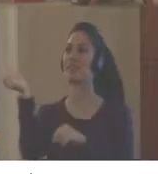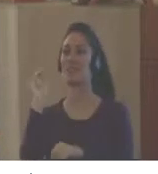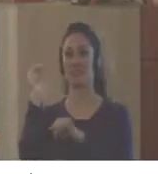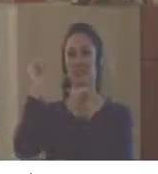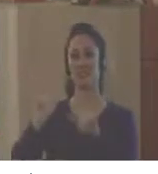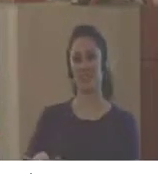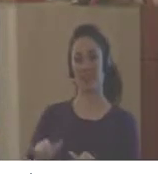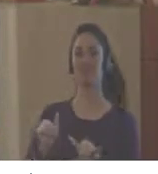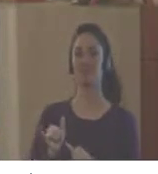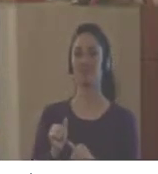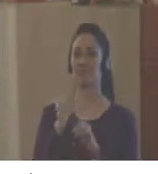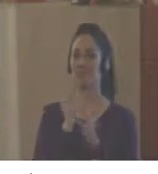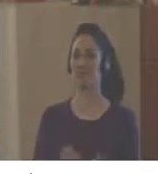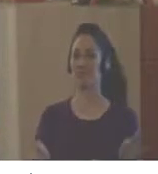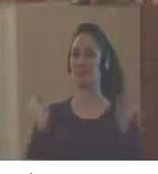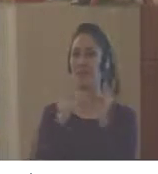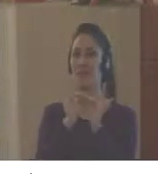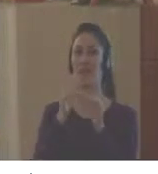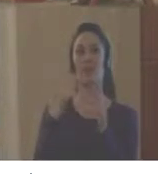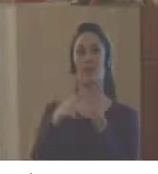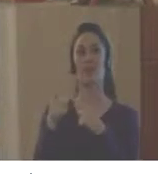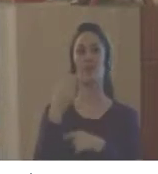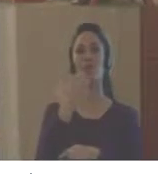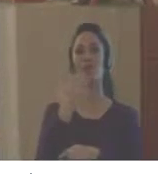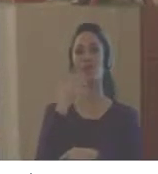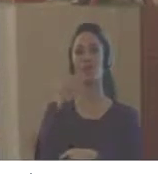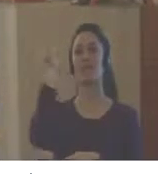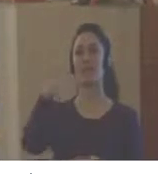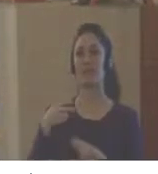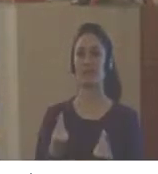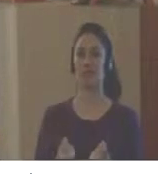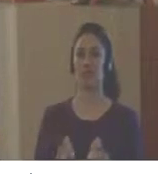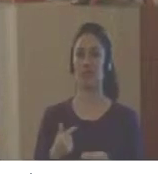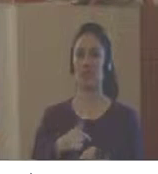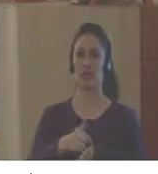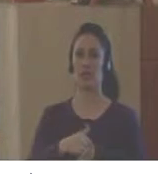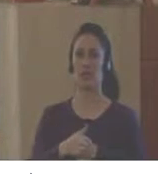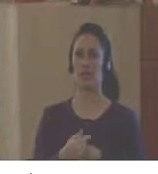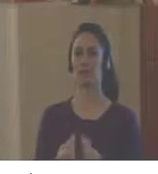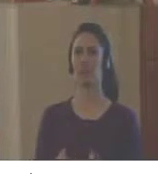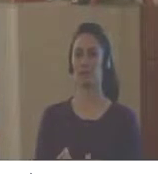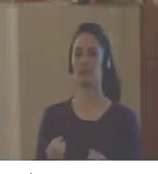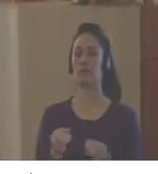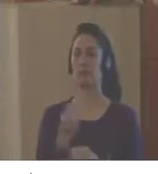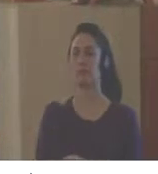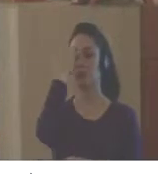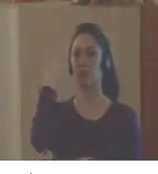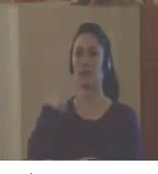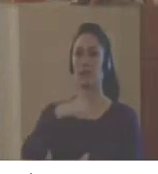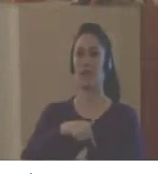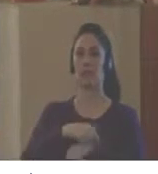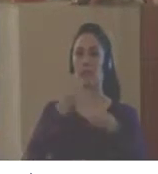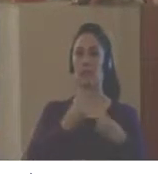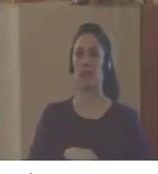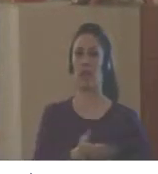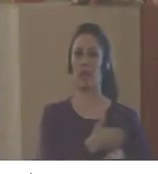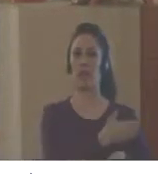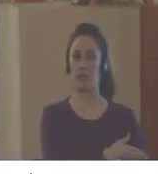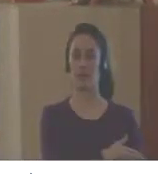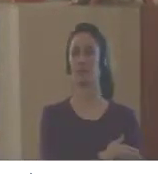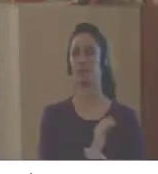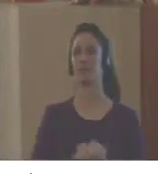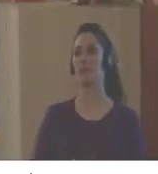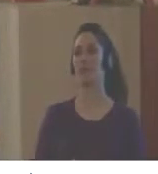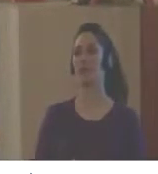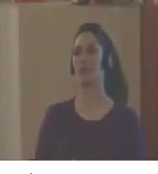So a concern that we have here is that we have been told that we have to go faster, because we have to recover part of the time